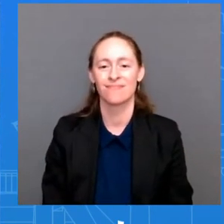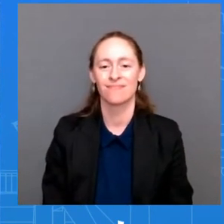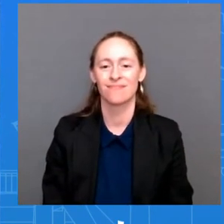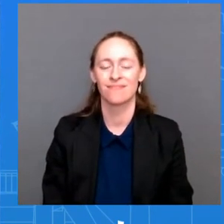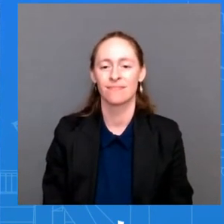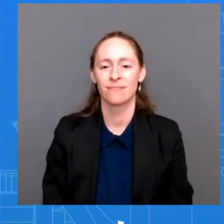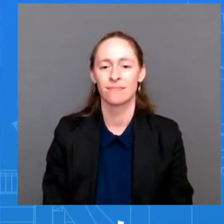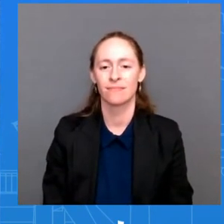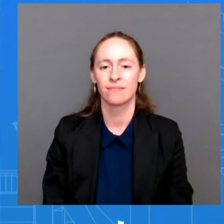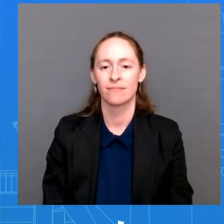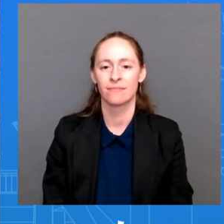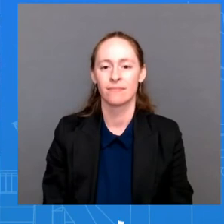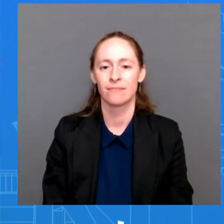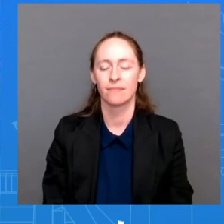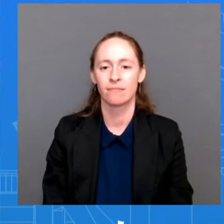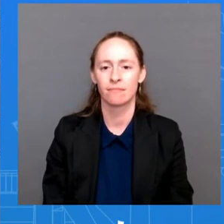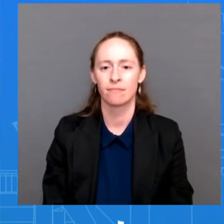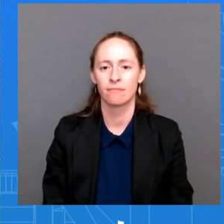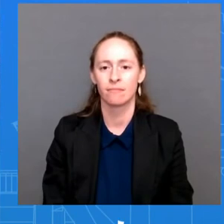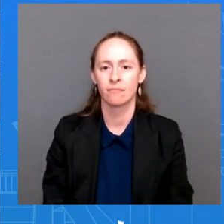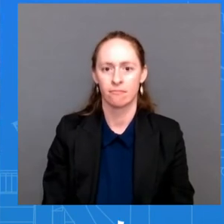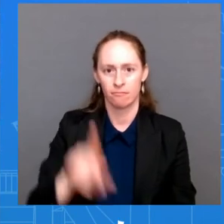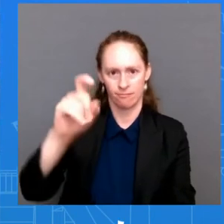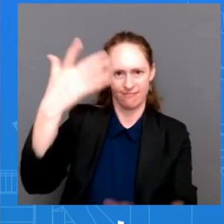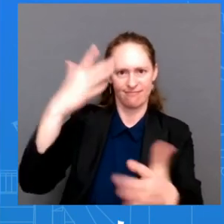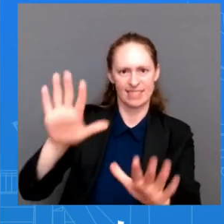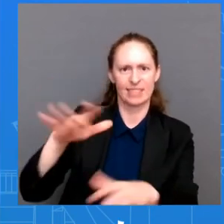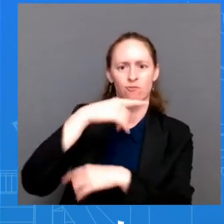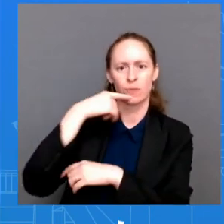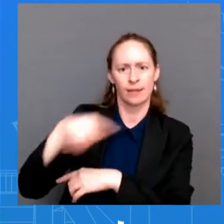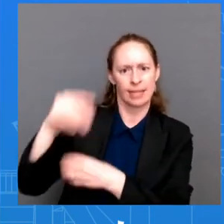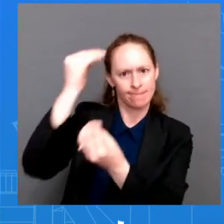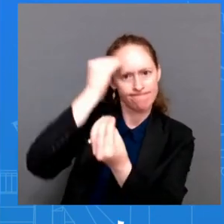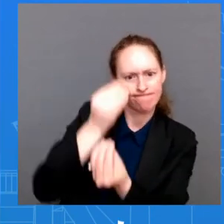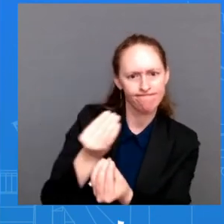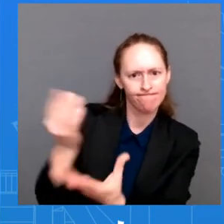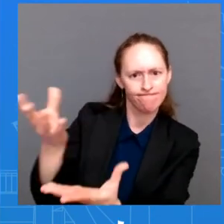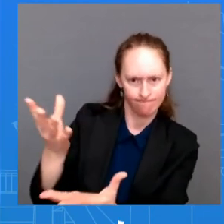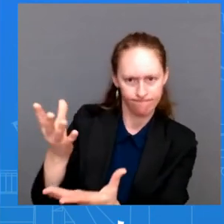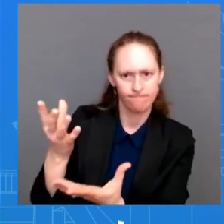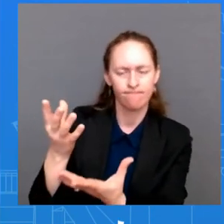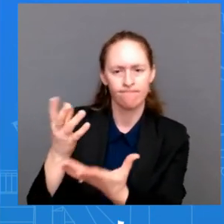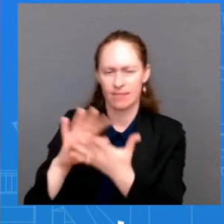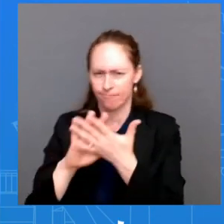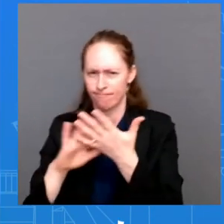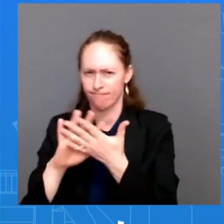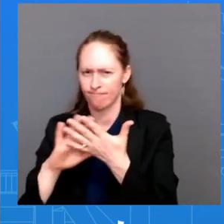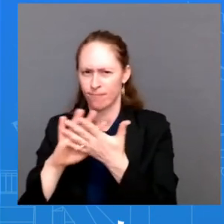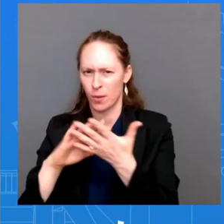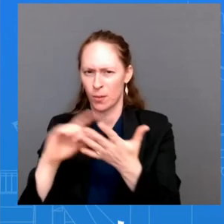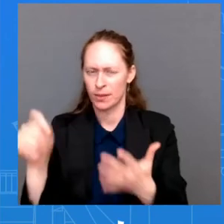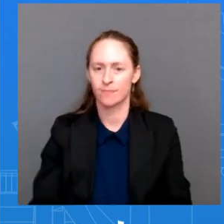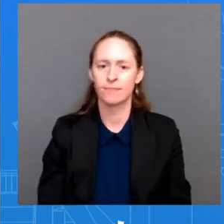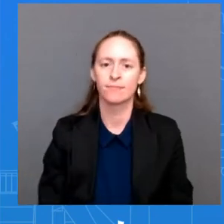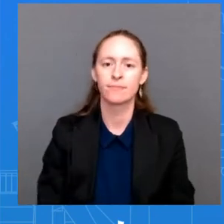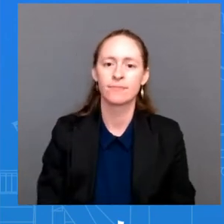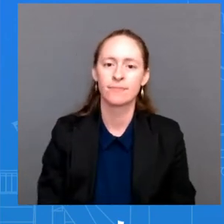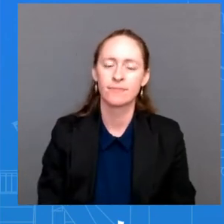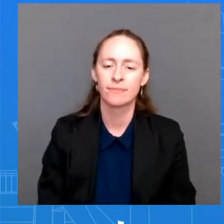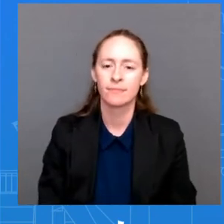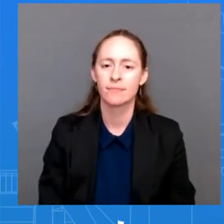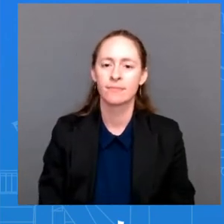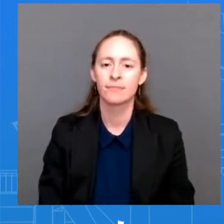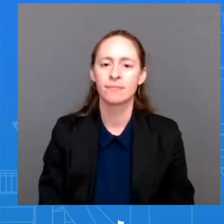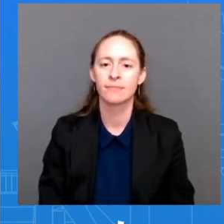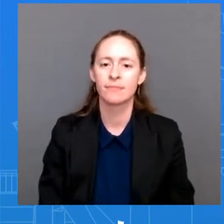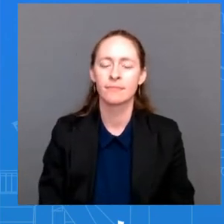on its offer of a prisoner swap so uh we have uh we've talked about this the last couple of days